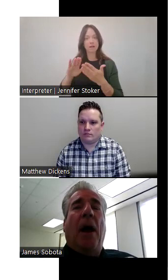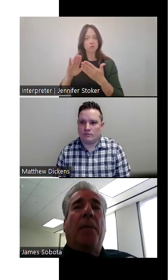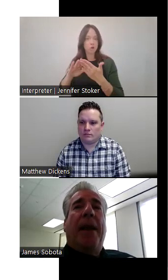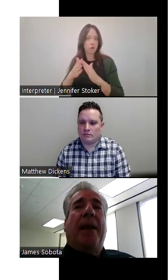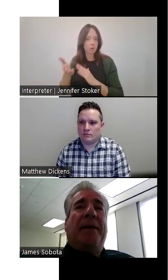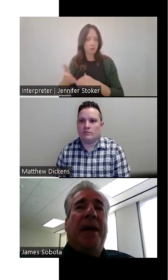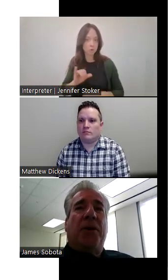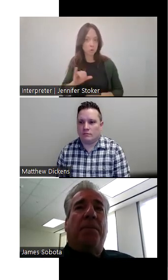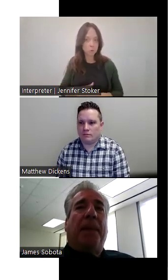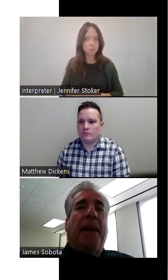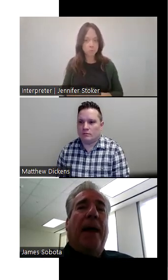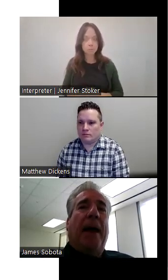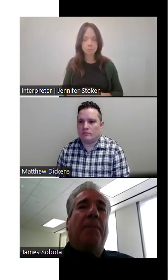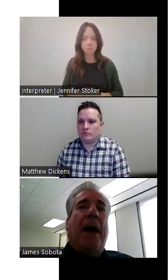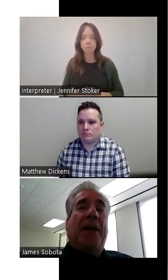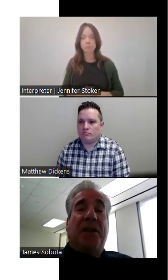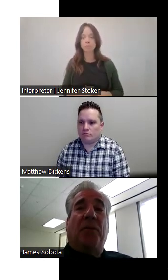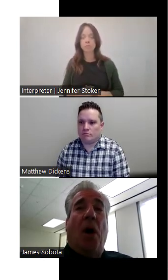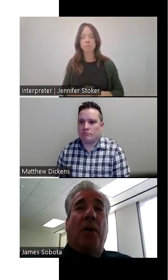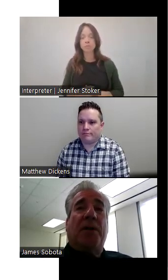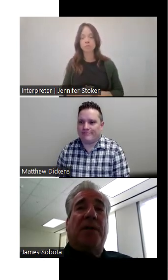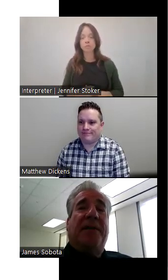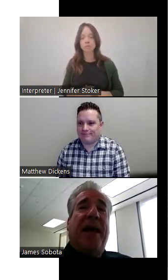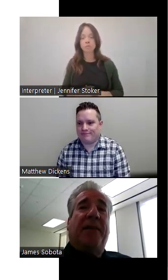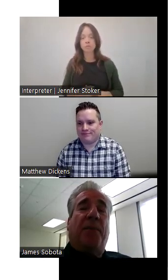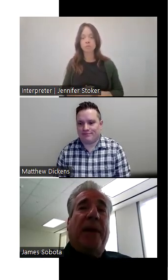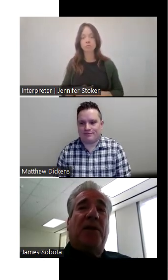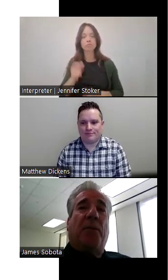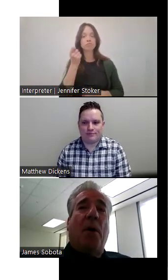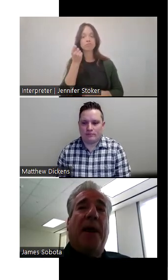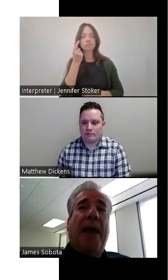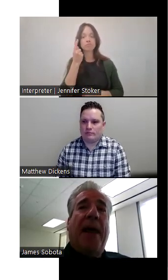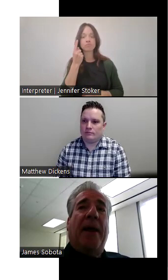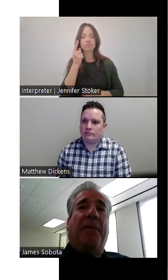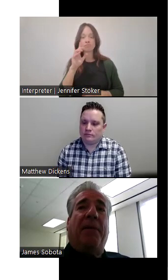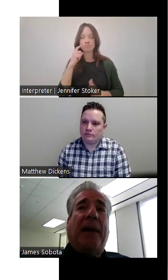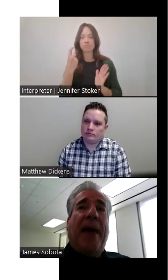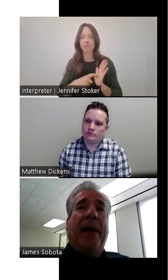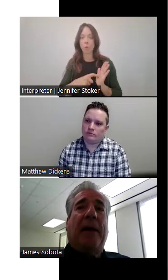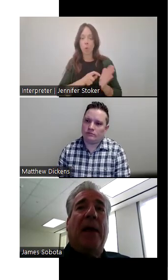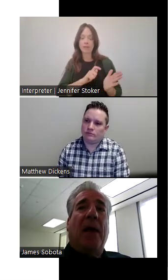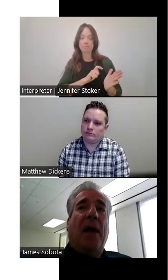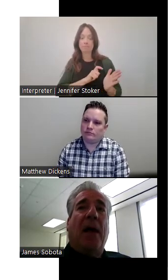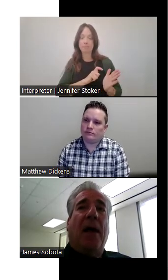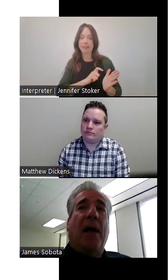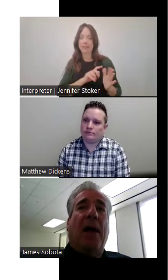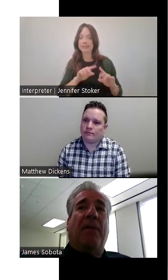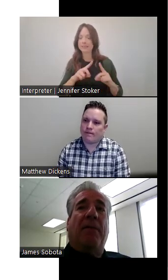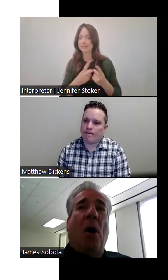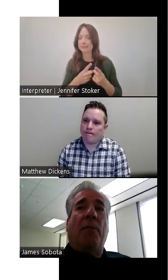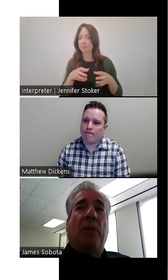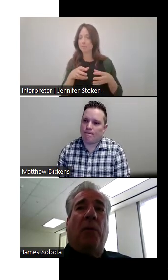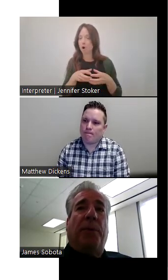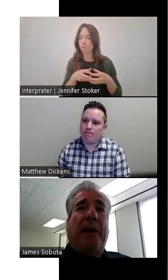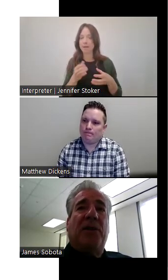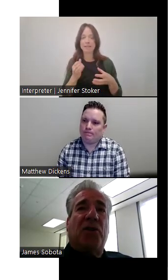Now, in addition, um, I still noticed that the police department had a lack of